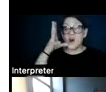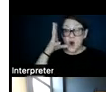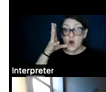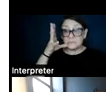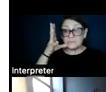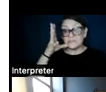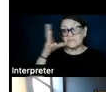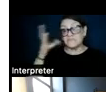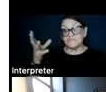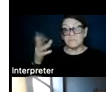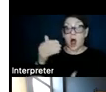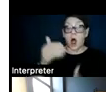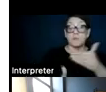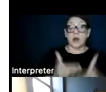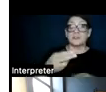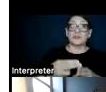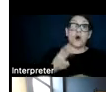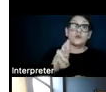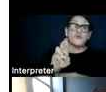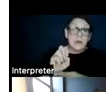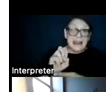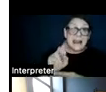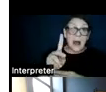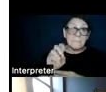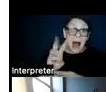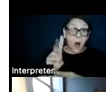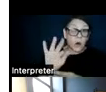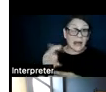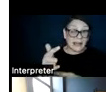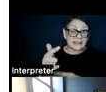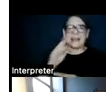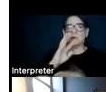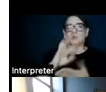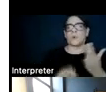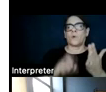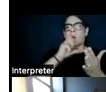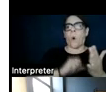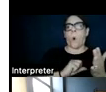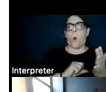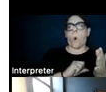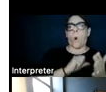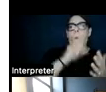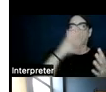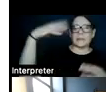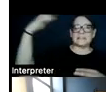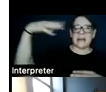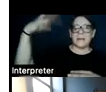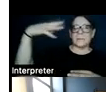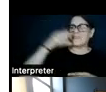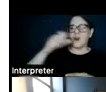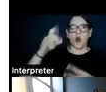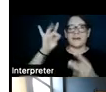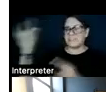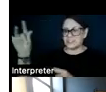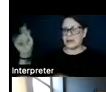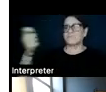process called repowering is basically removing old aging wind turbines that are highly inefficient and